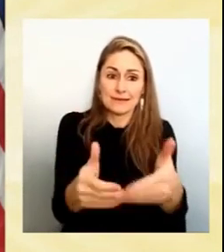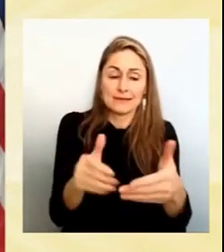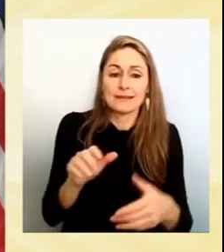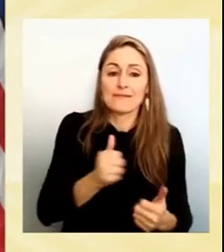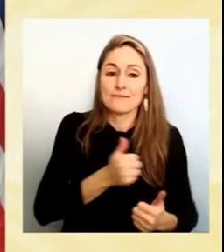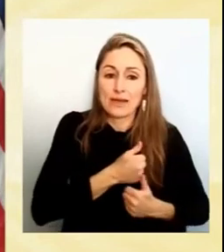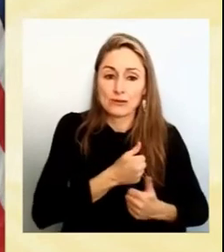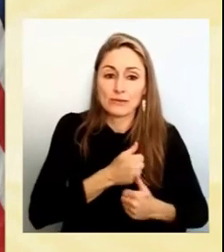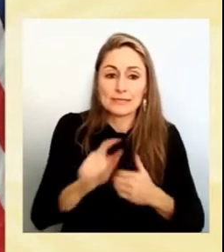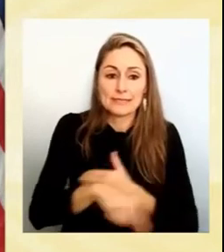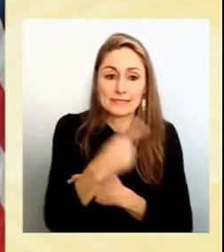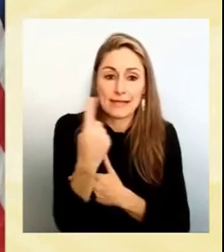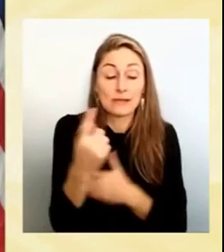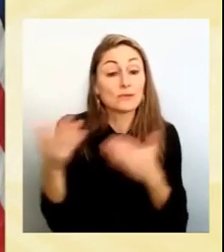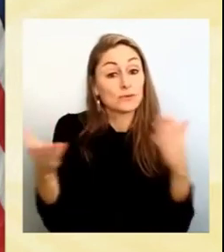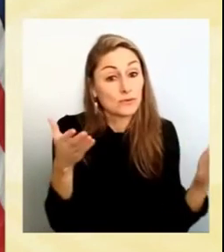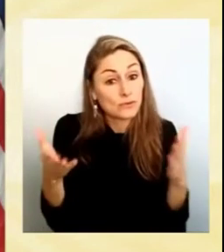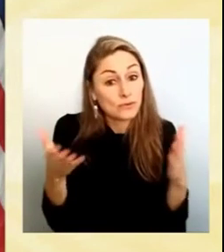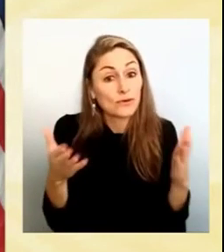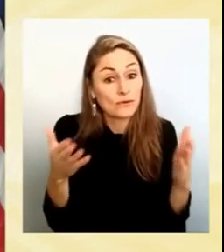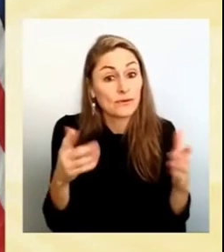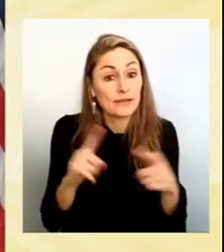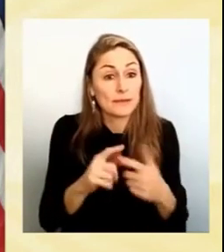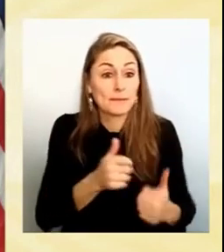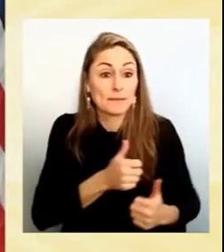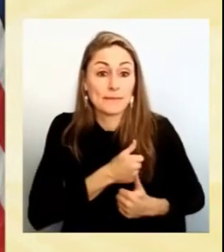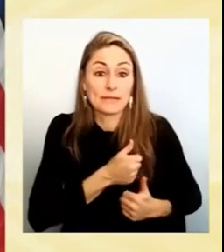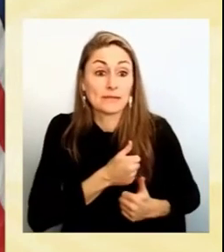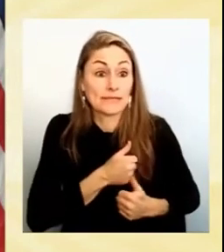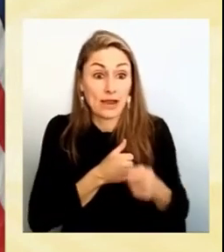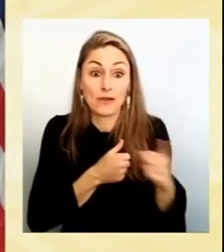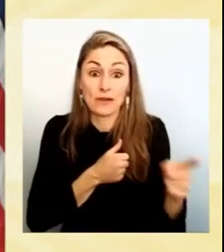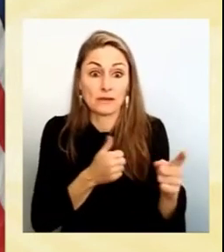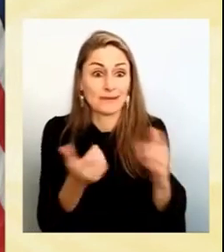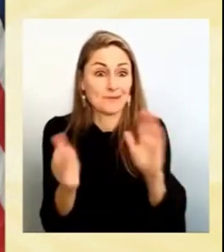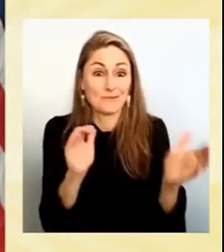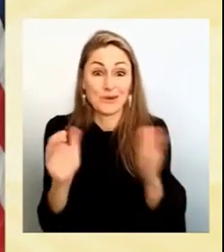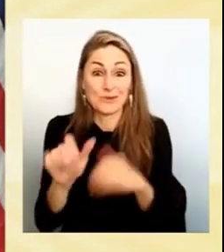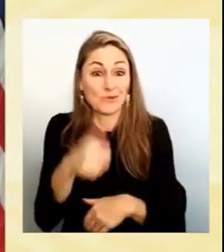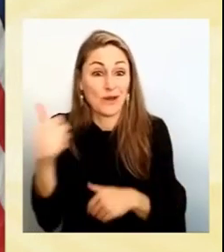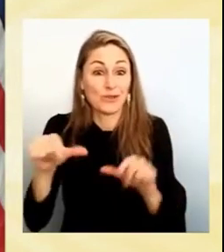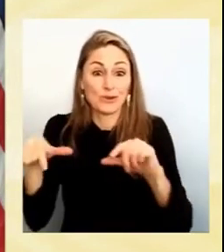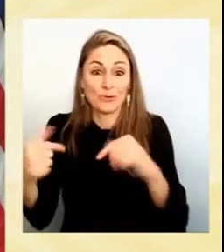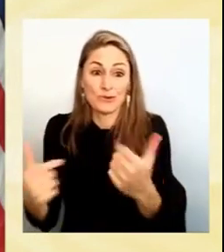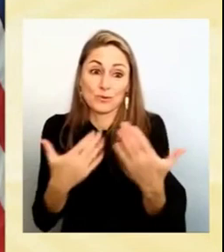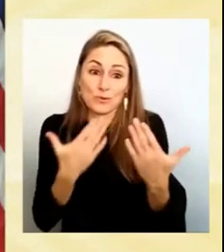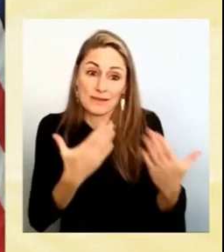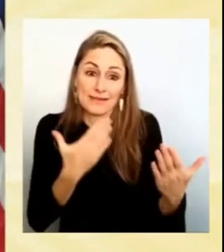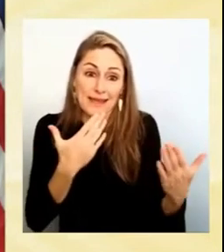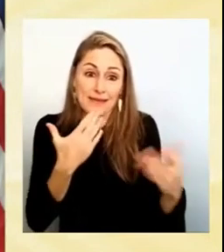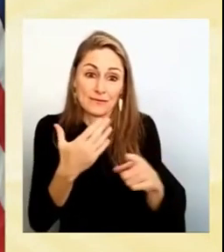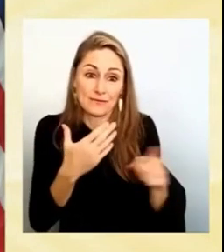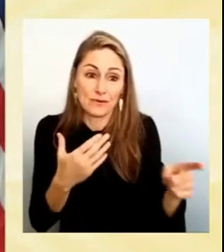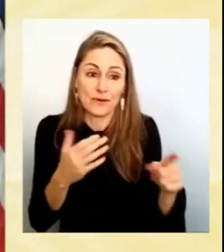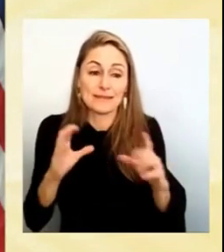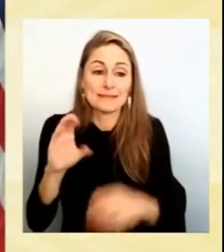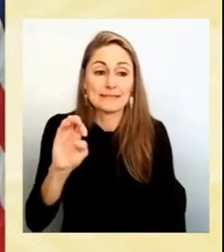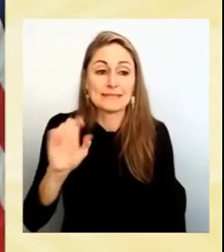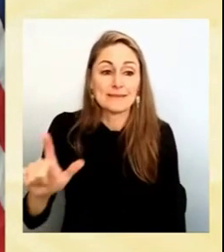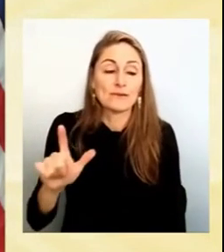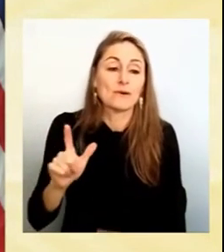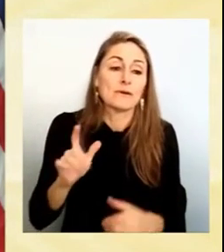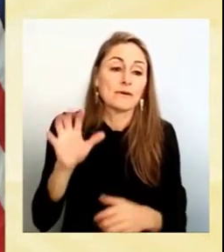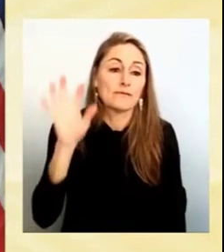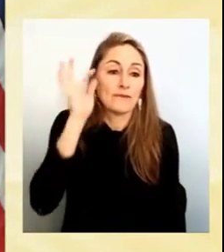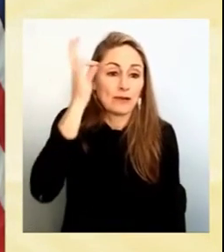at a higher rate than any other group of Americans for which we're also thankful alongside the civilian federal service that is